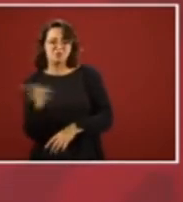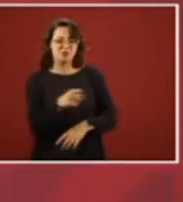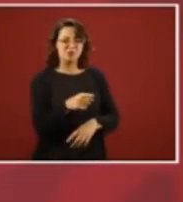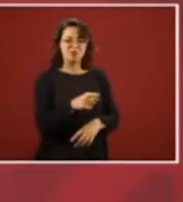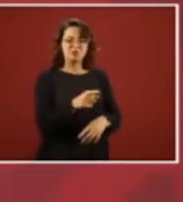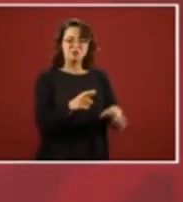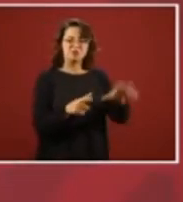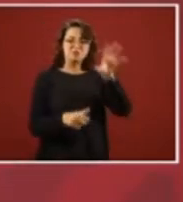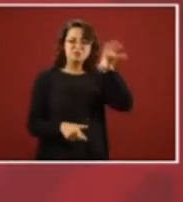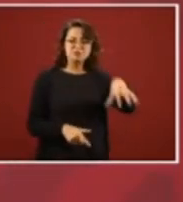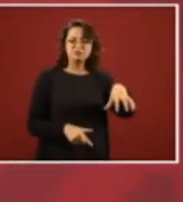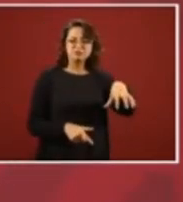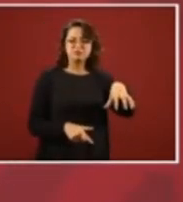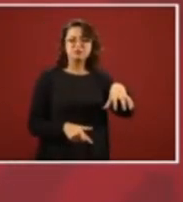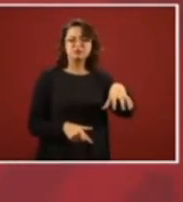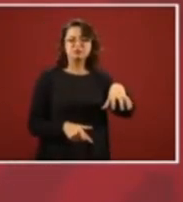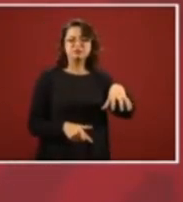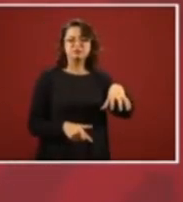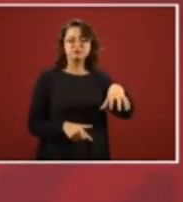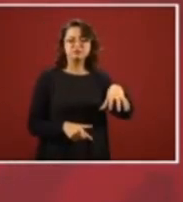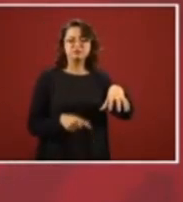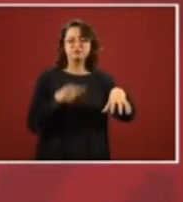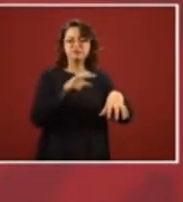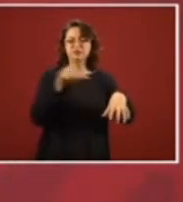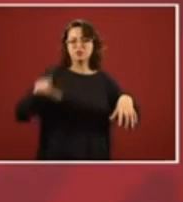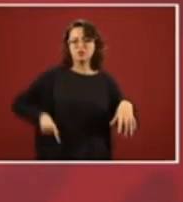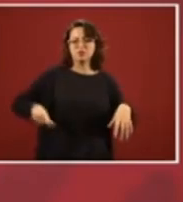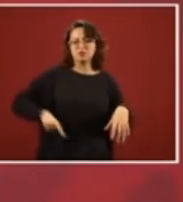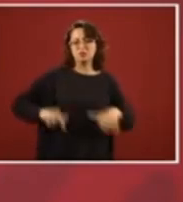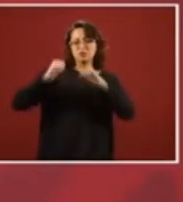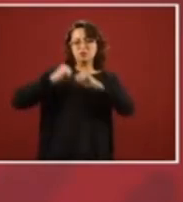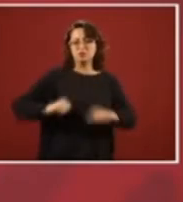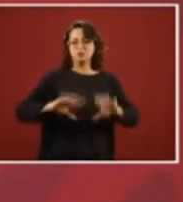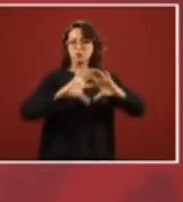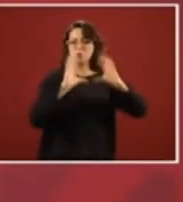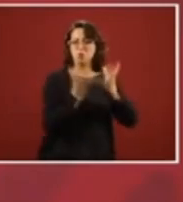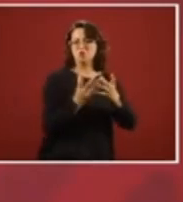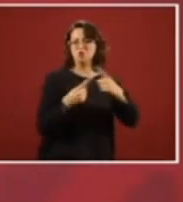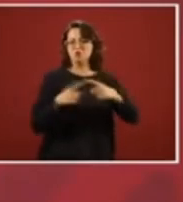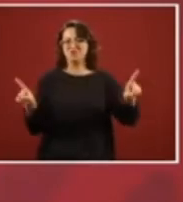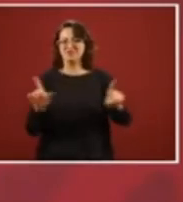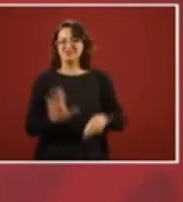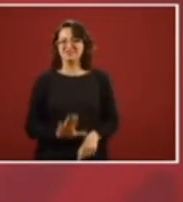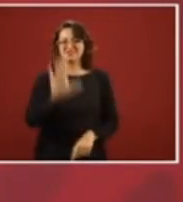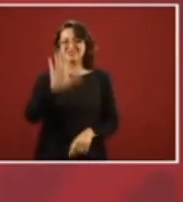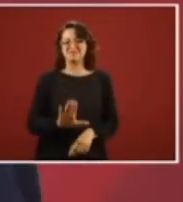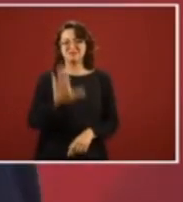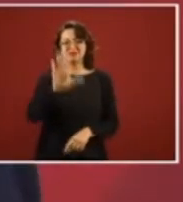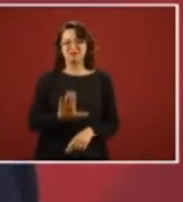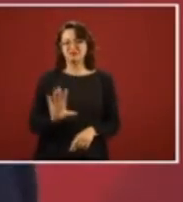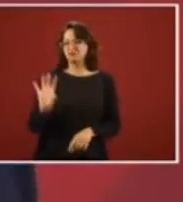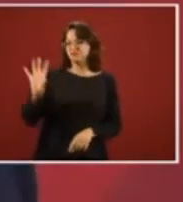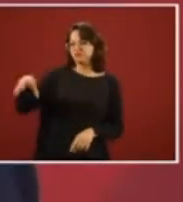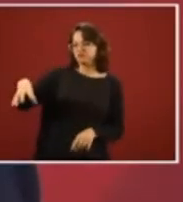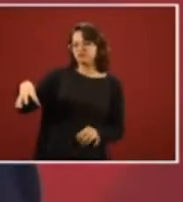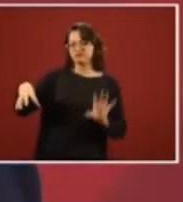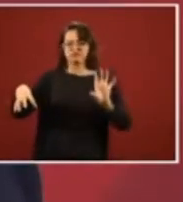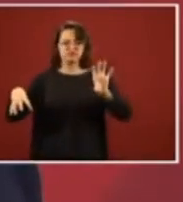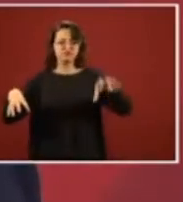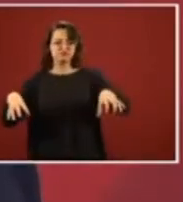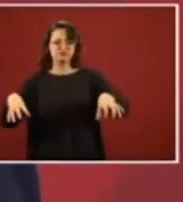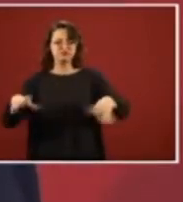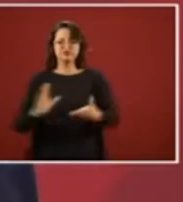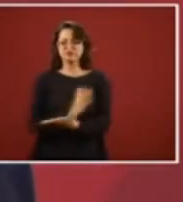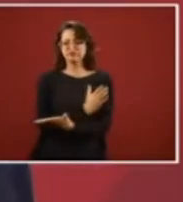and the world of the governors or government, two